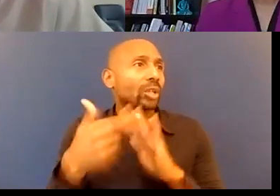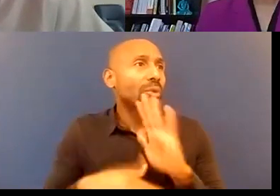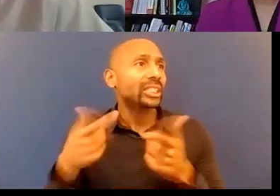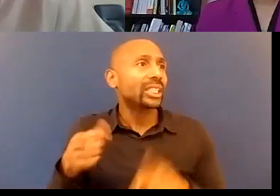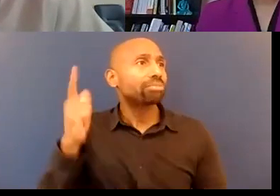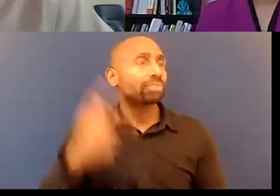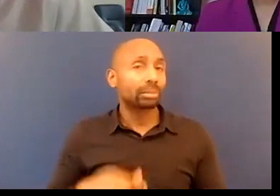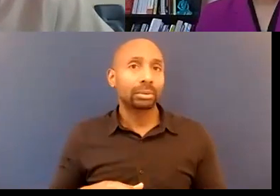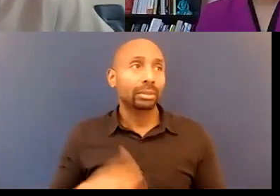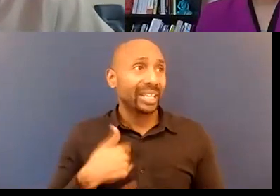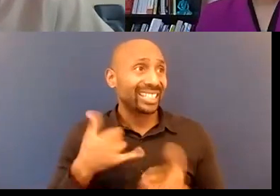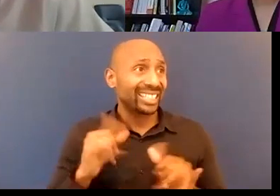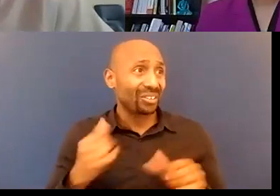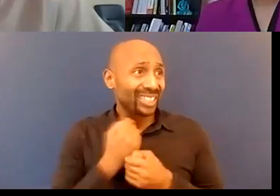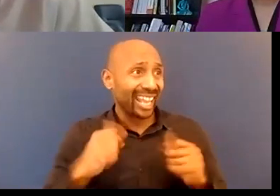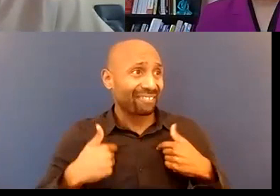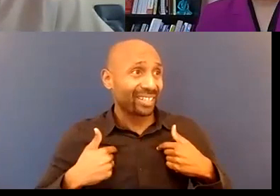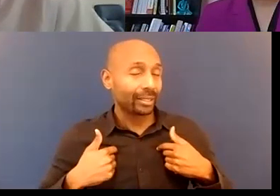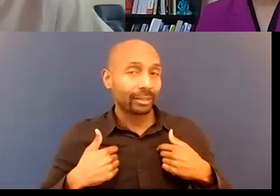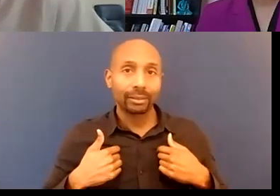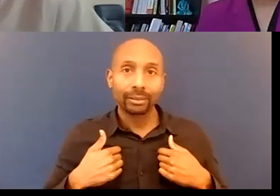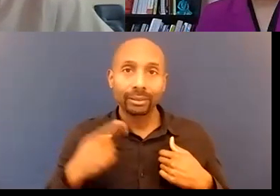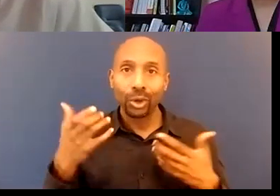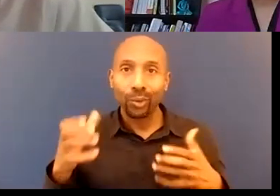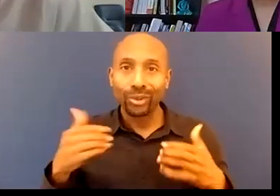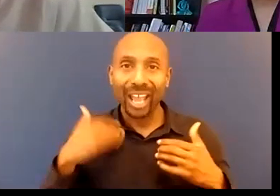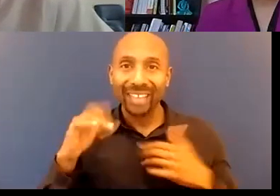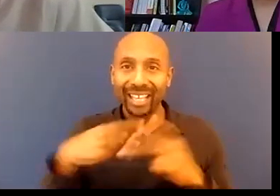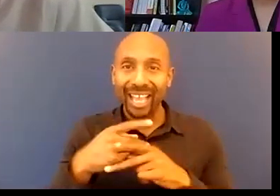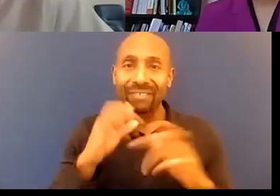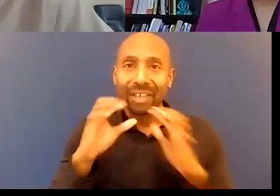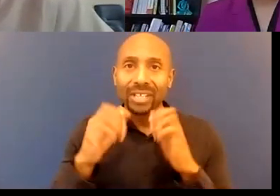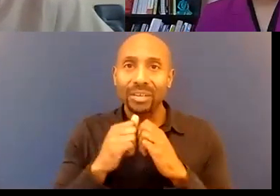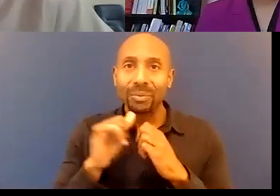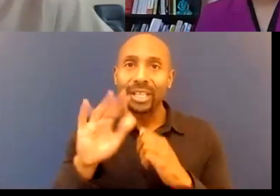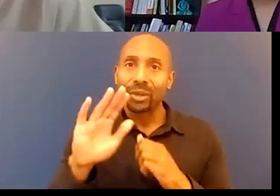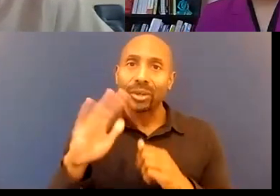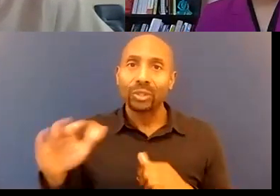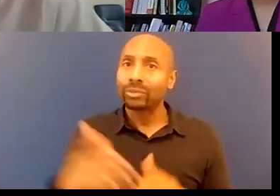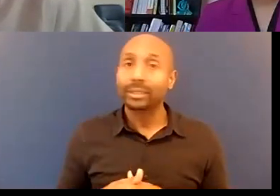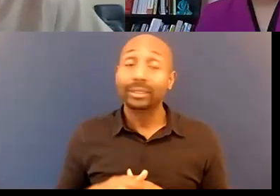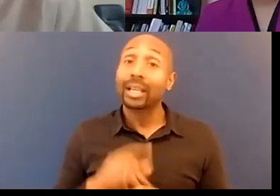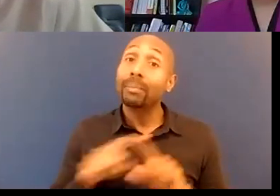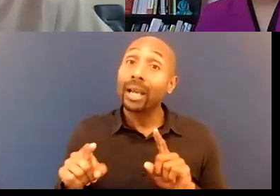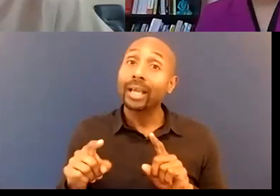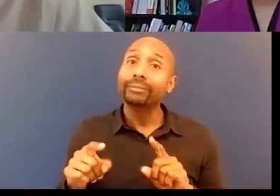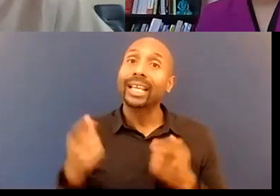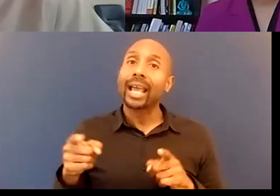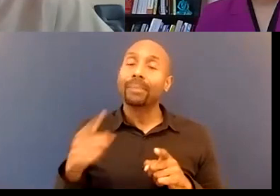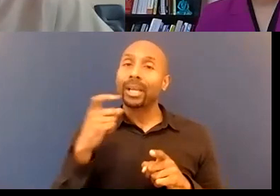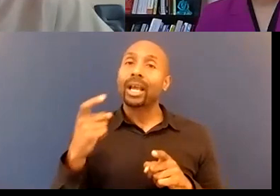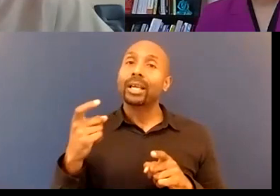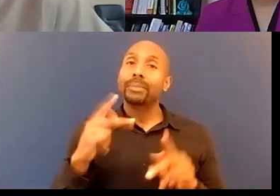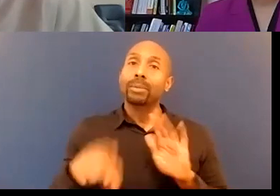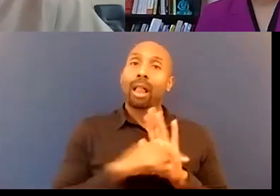not conversations that you really want to have with your children but they're based on again people stereotyping people